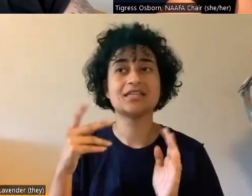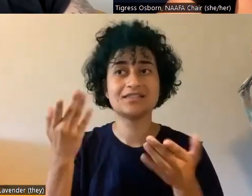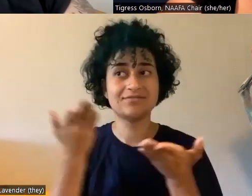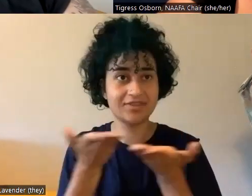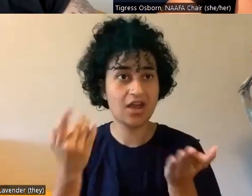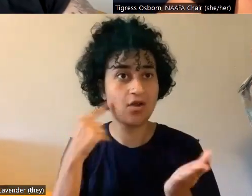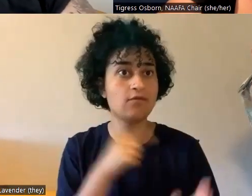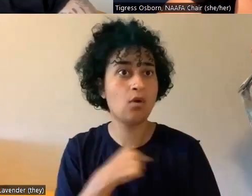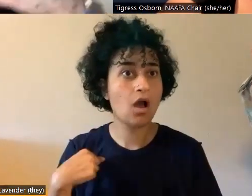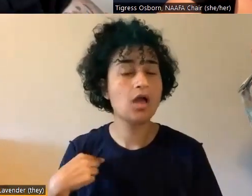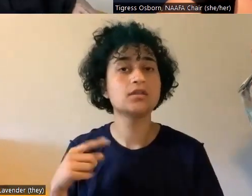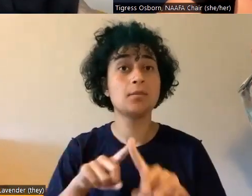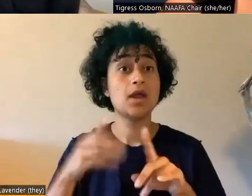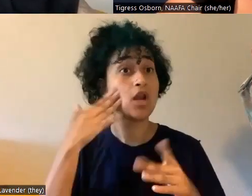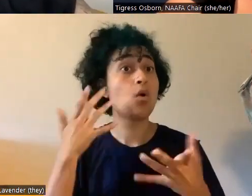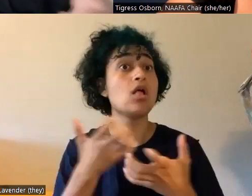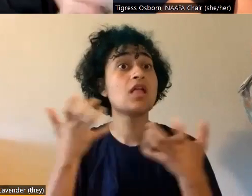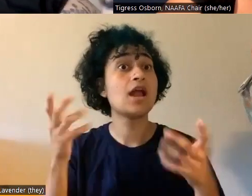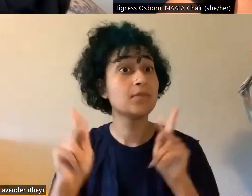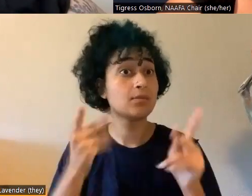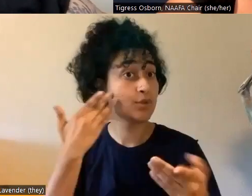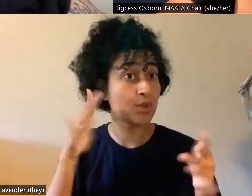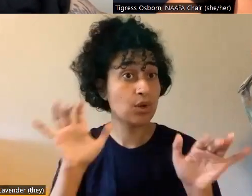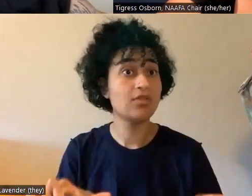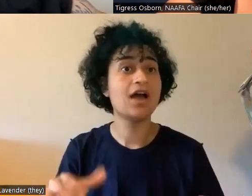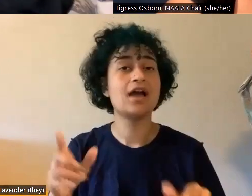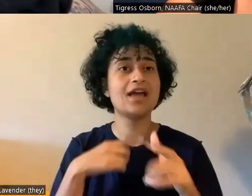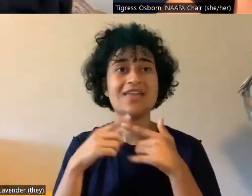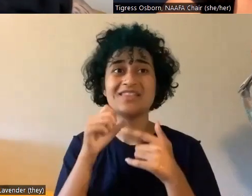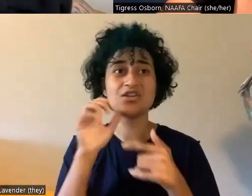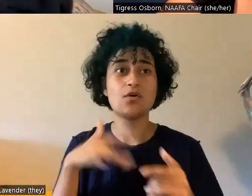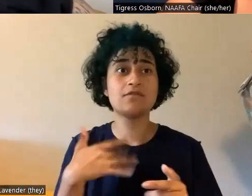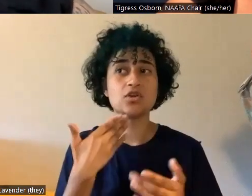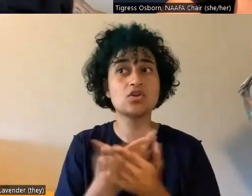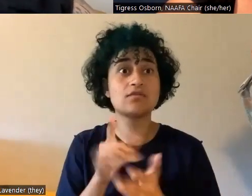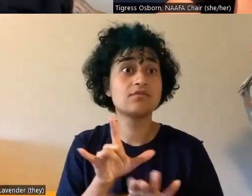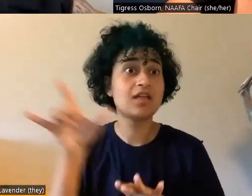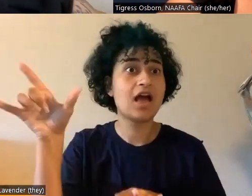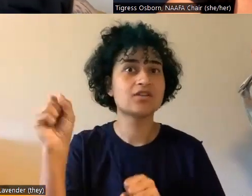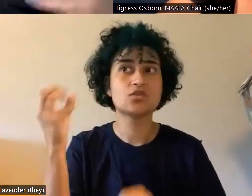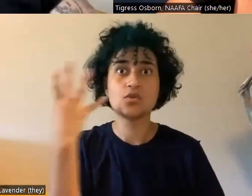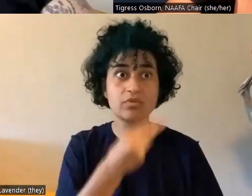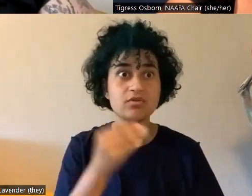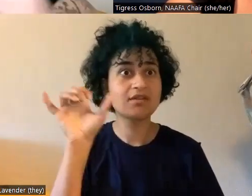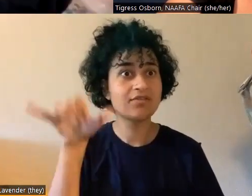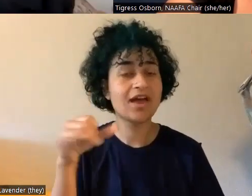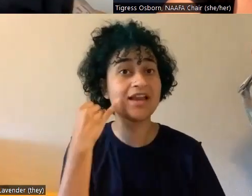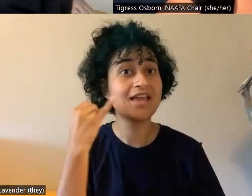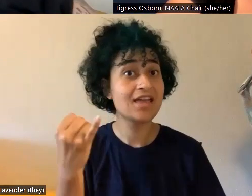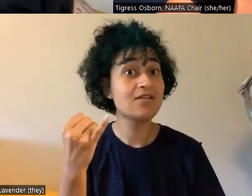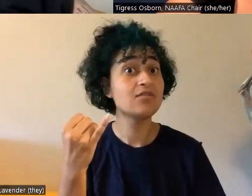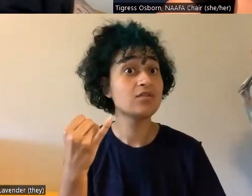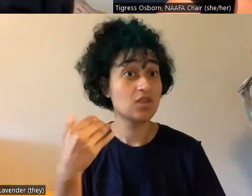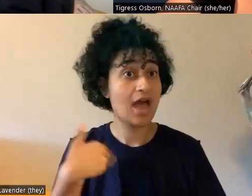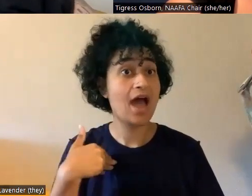Um, but I know a lot of people don't know that and then they're not going to fly. So the beauty of this is you'll get, if there is an extra